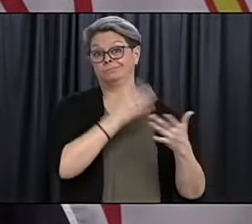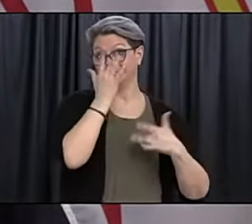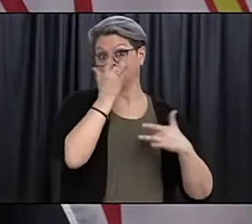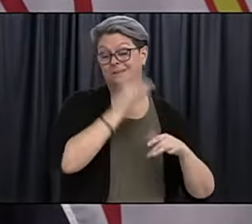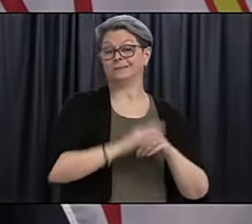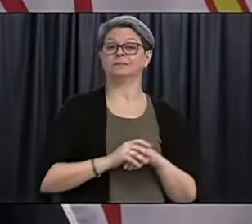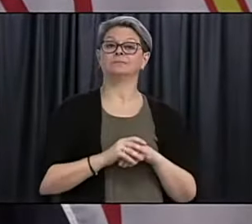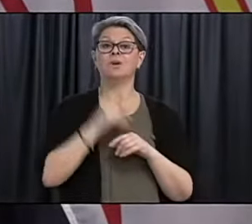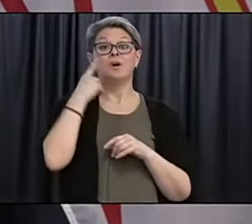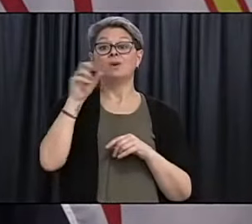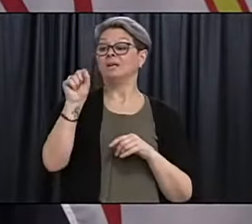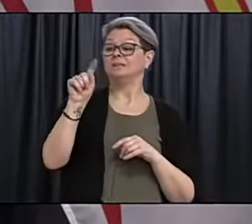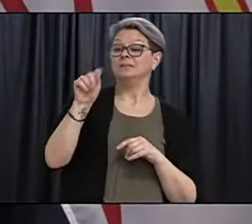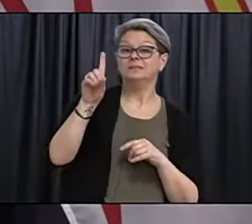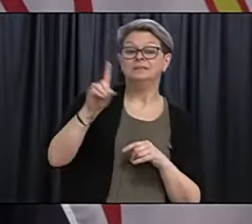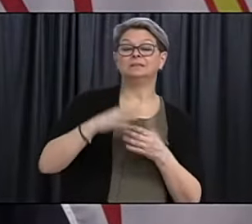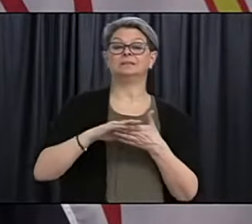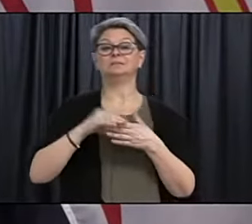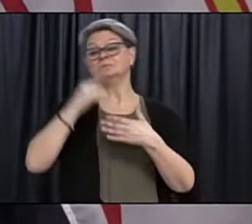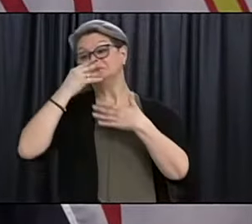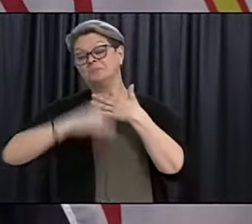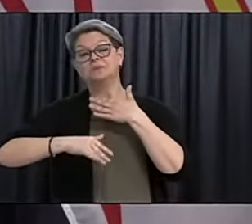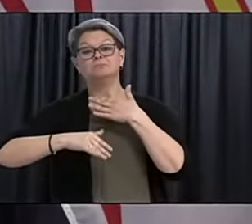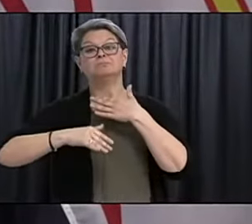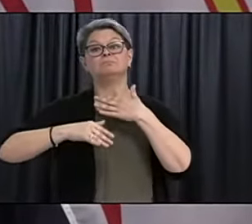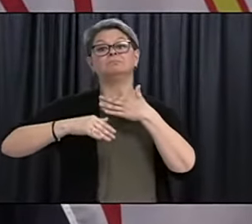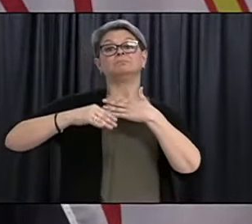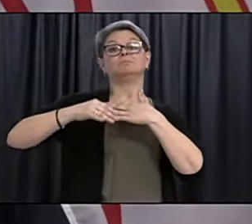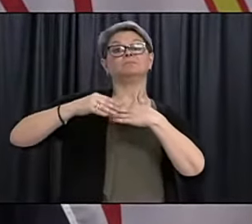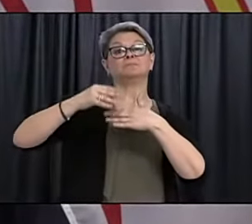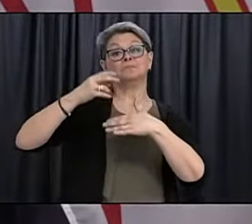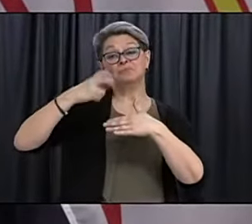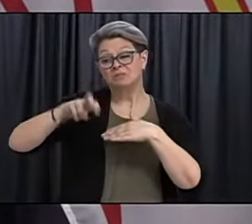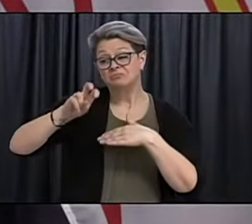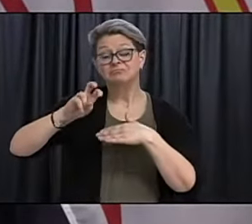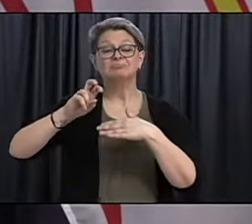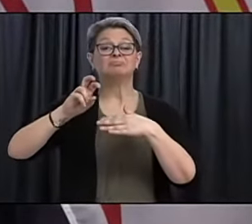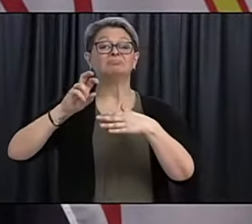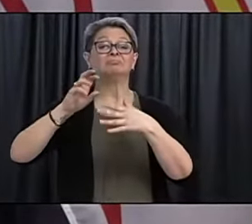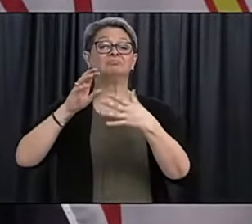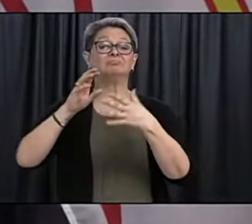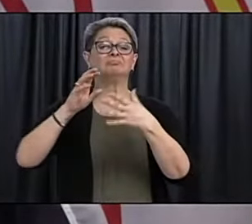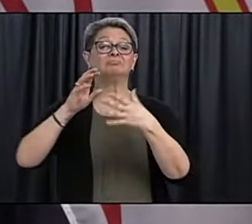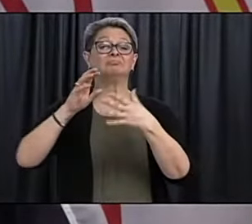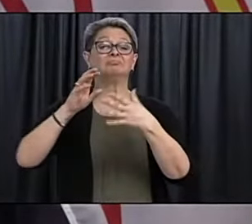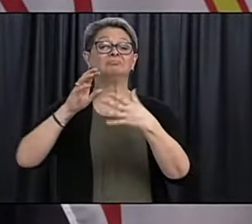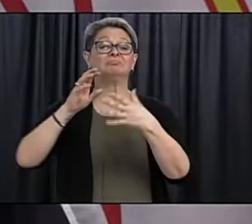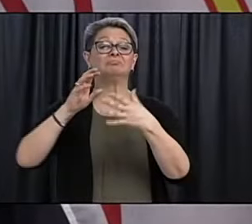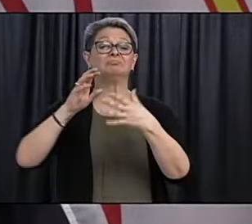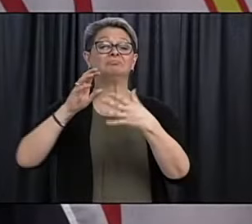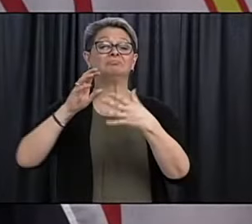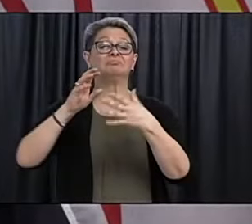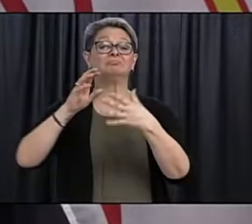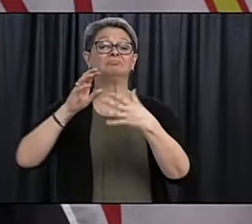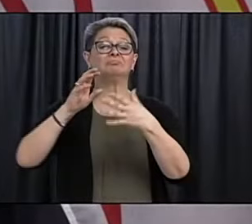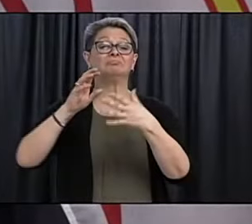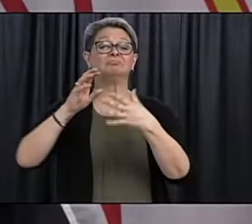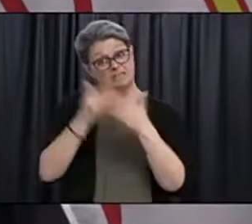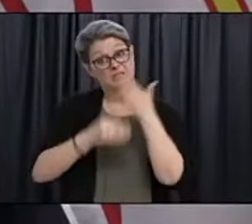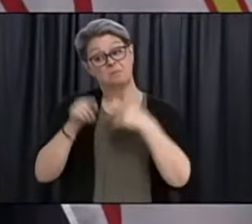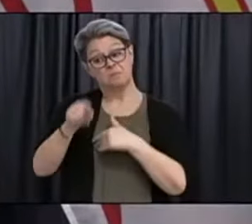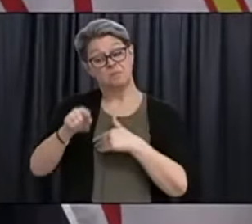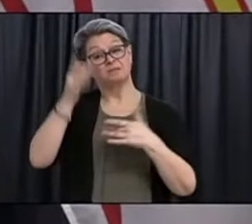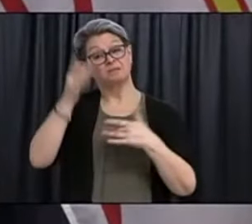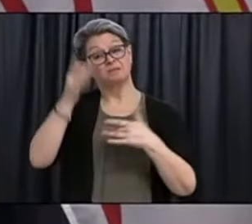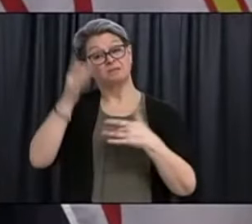infections. they, um, we did see a decline in some, um, uh,